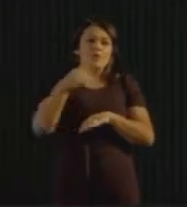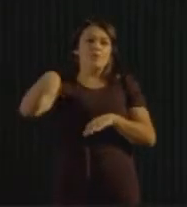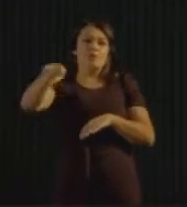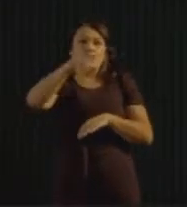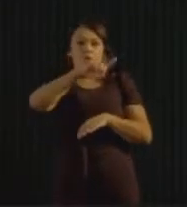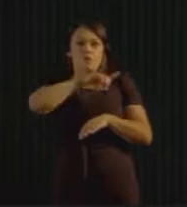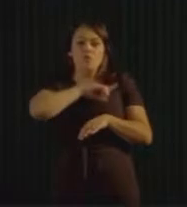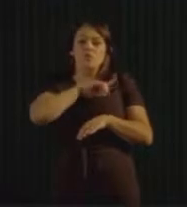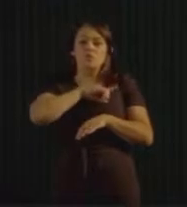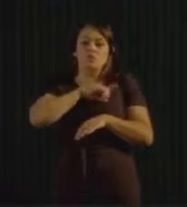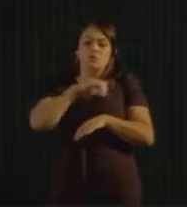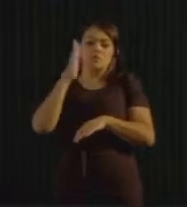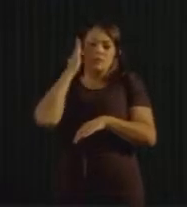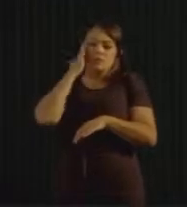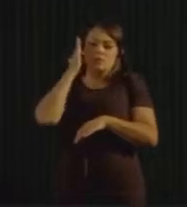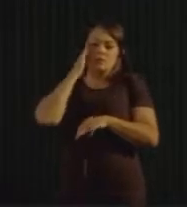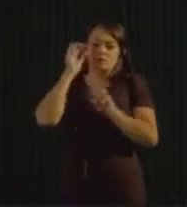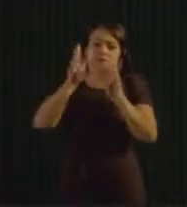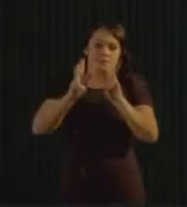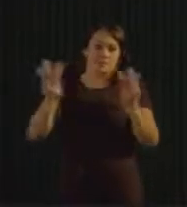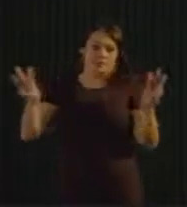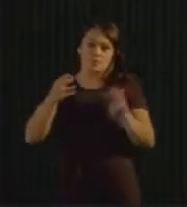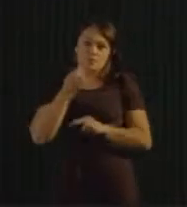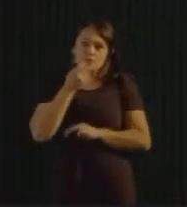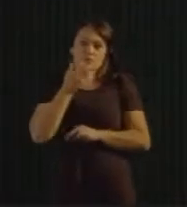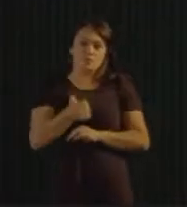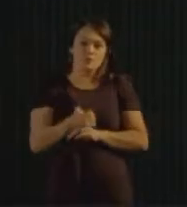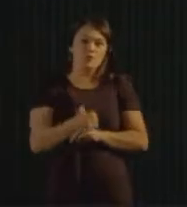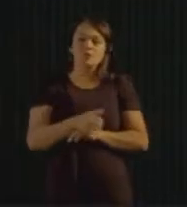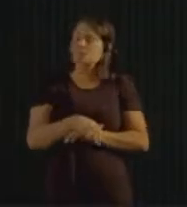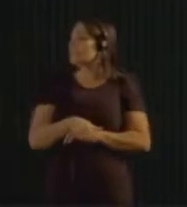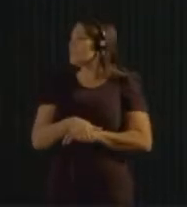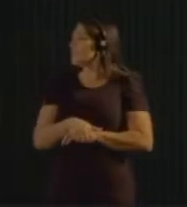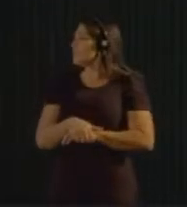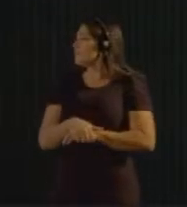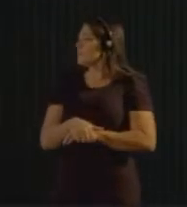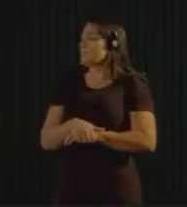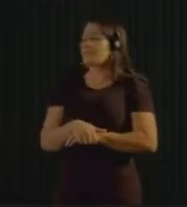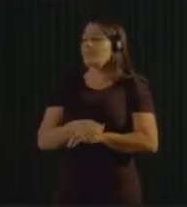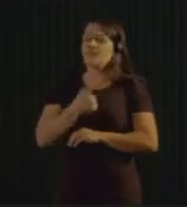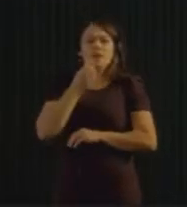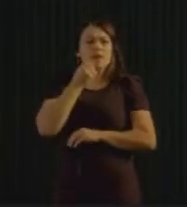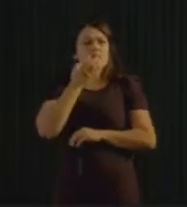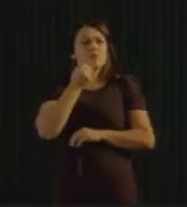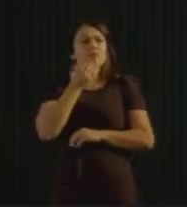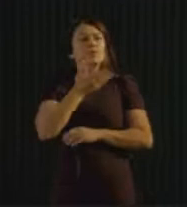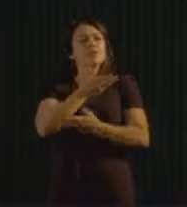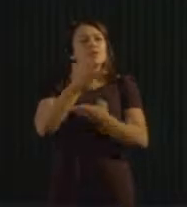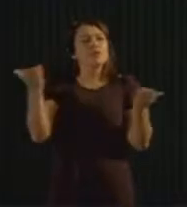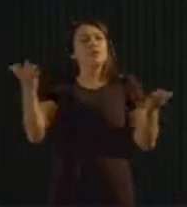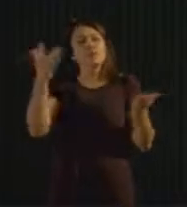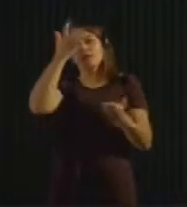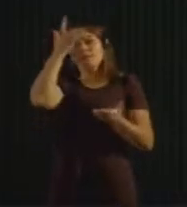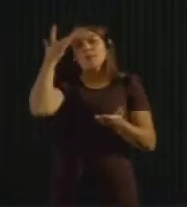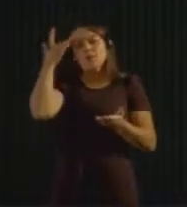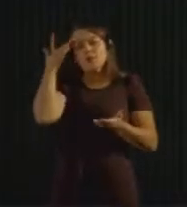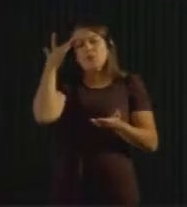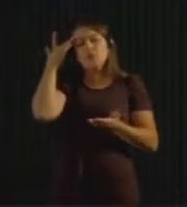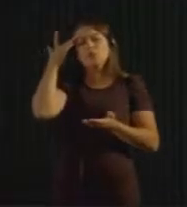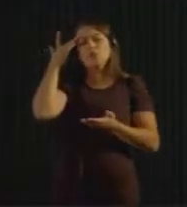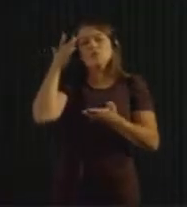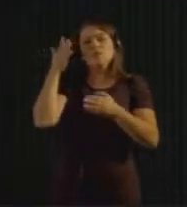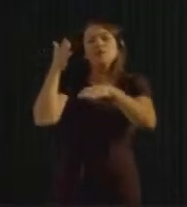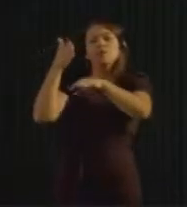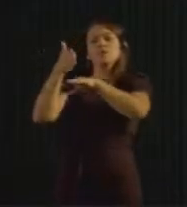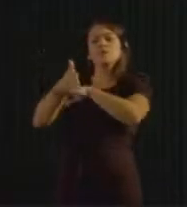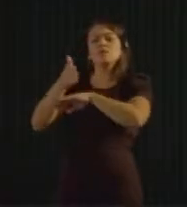world. It feels good for people to go out and do a cleanup together because this is a common thing you do together.